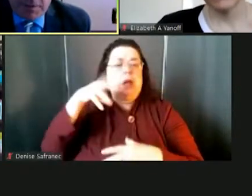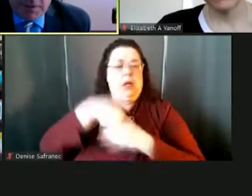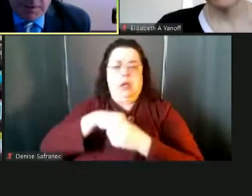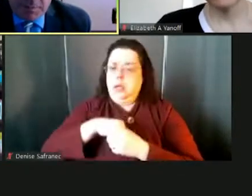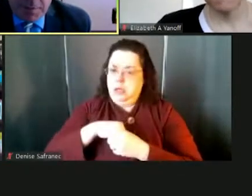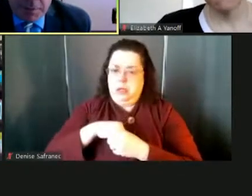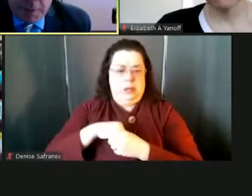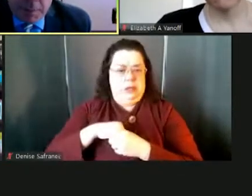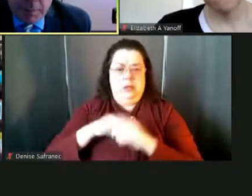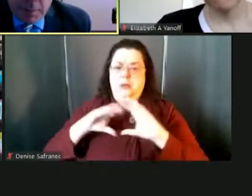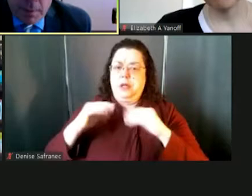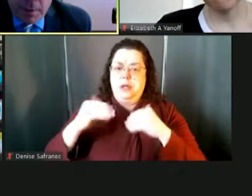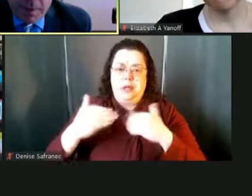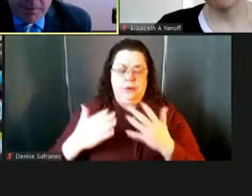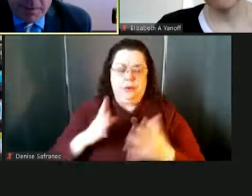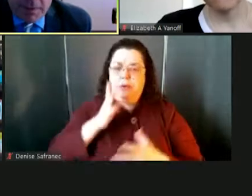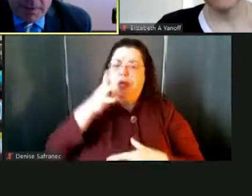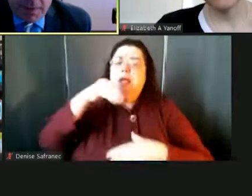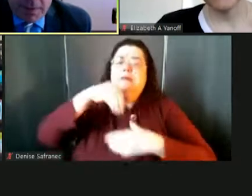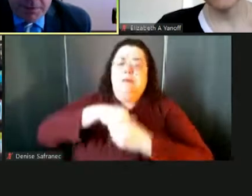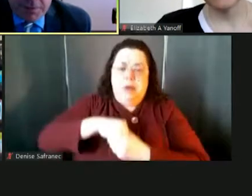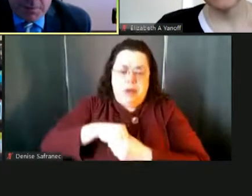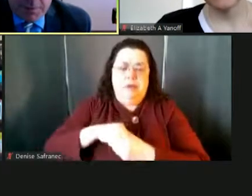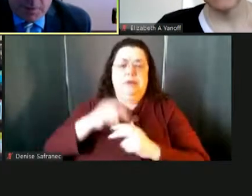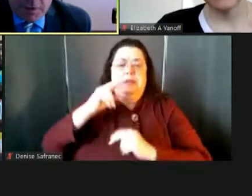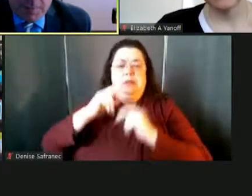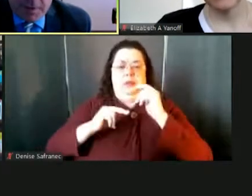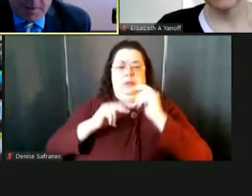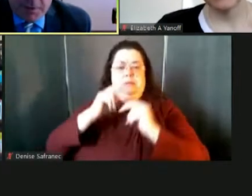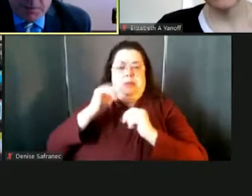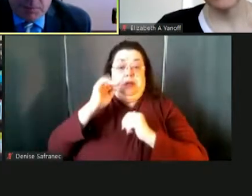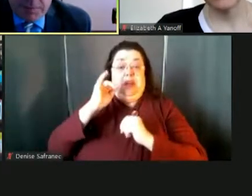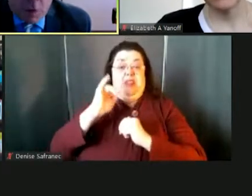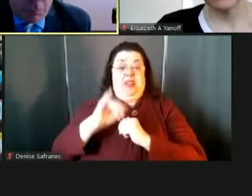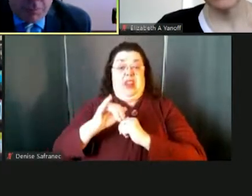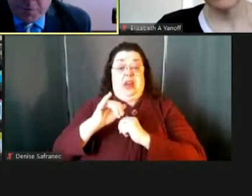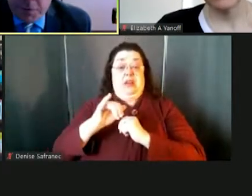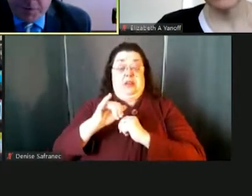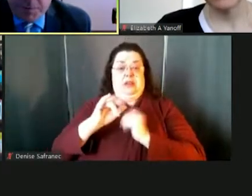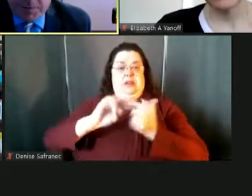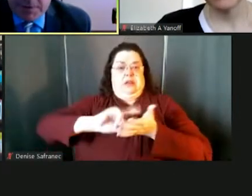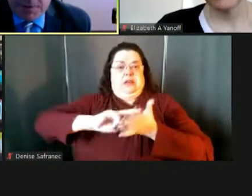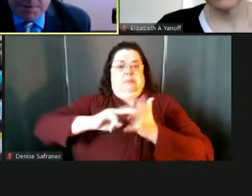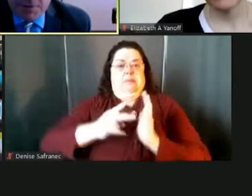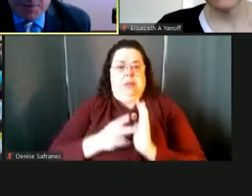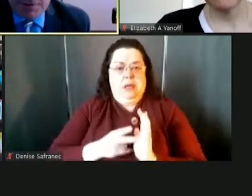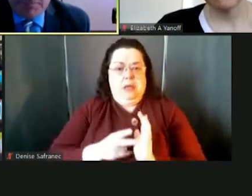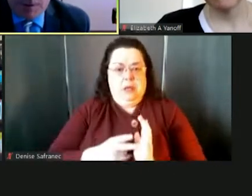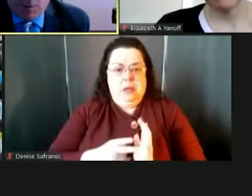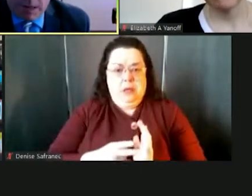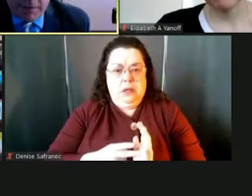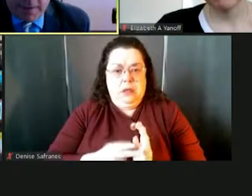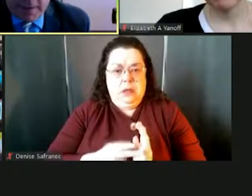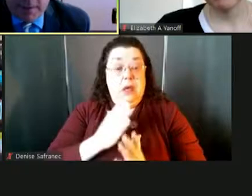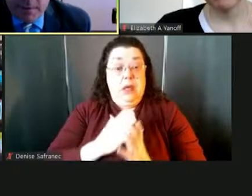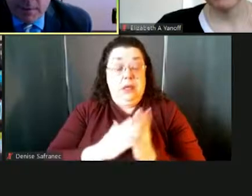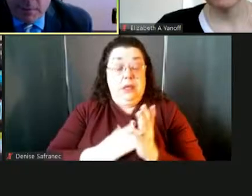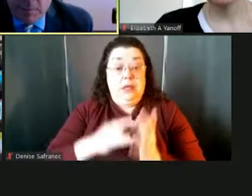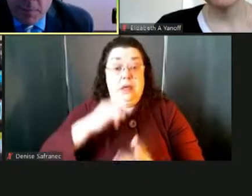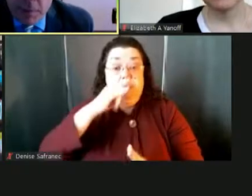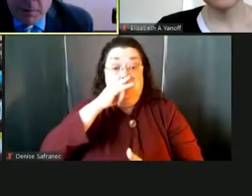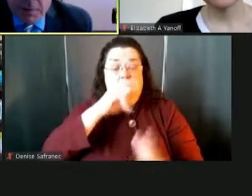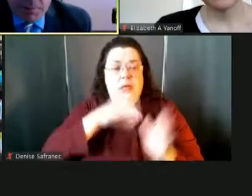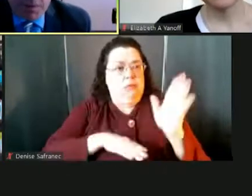or physically in the building, I think that has important implications. We know from this experience that some kids have done well in that